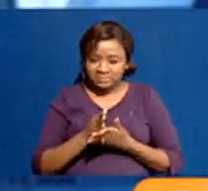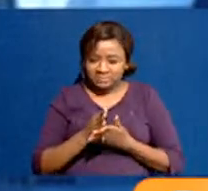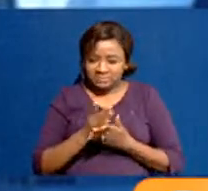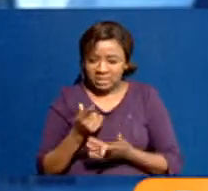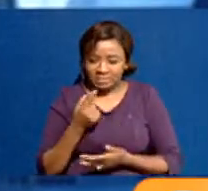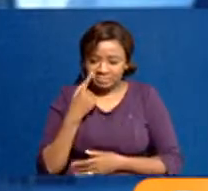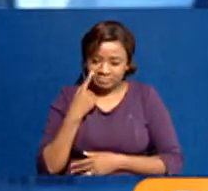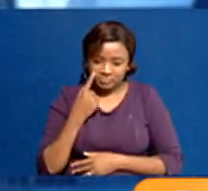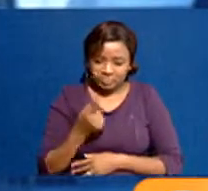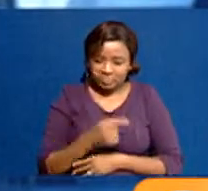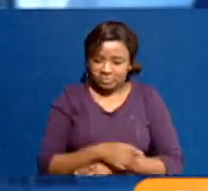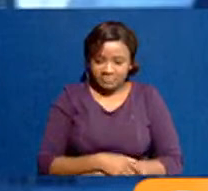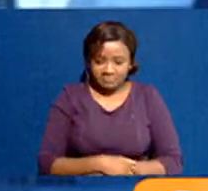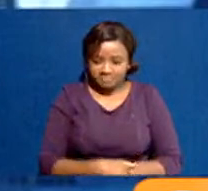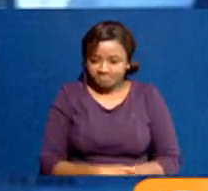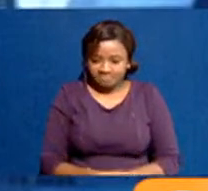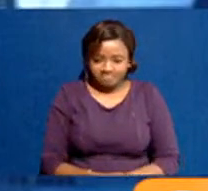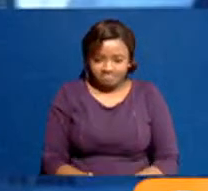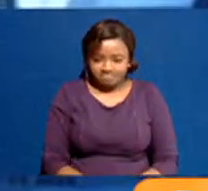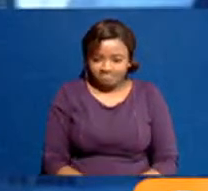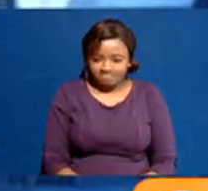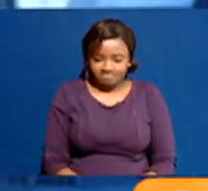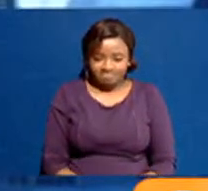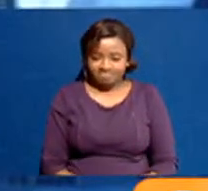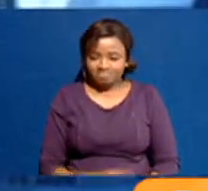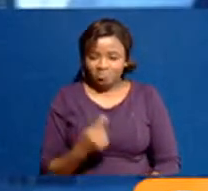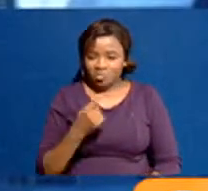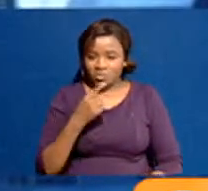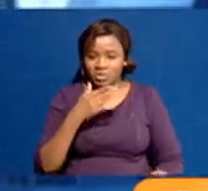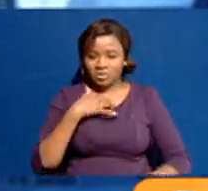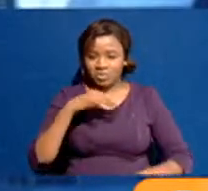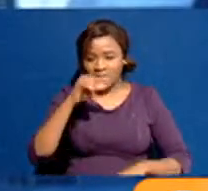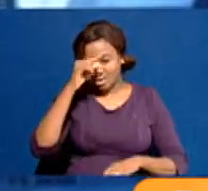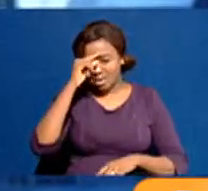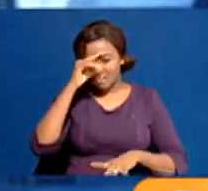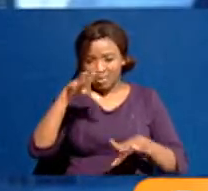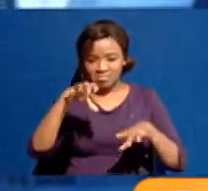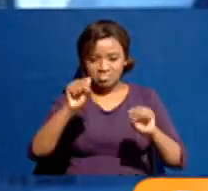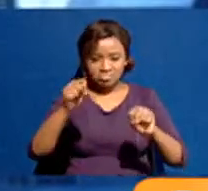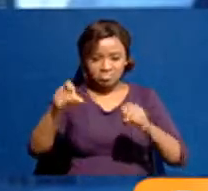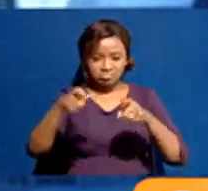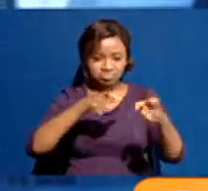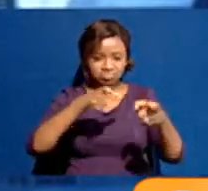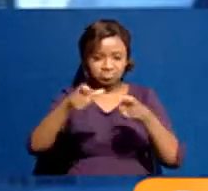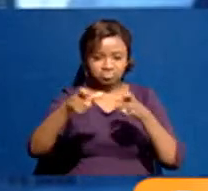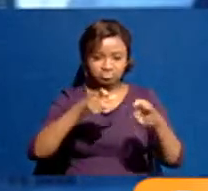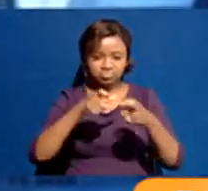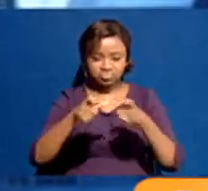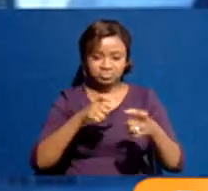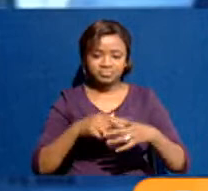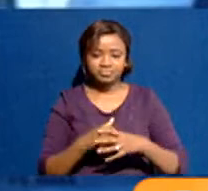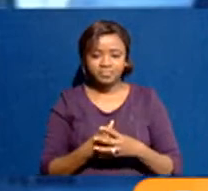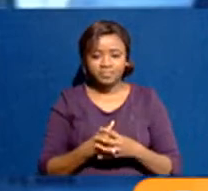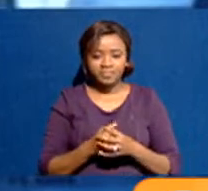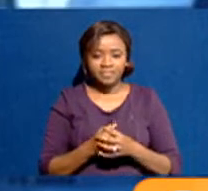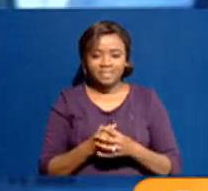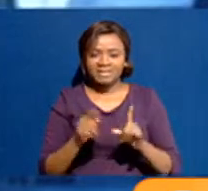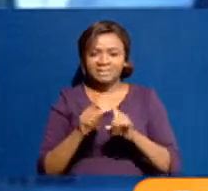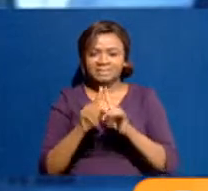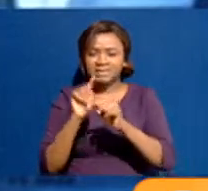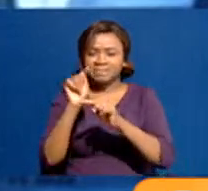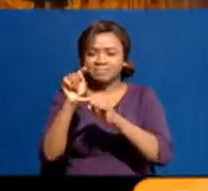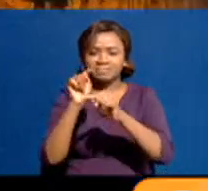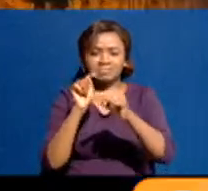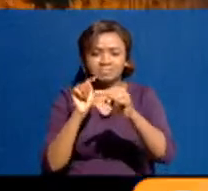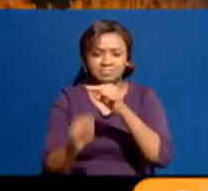you know, this dealing with state capture was reversing some of the abuses that had taken place. But